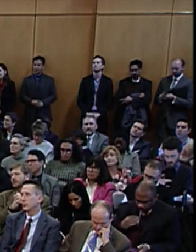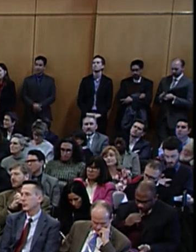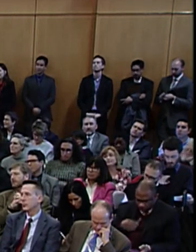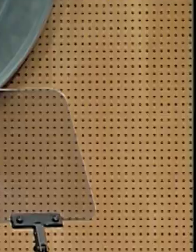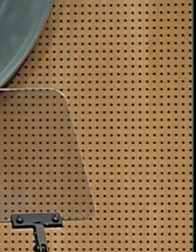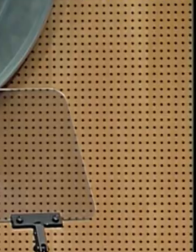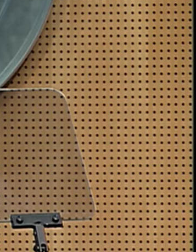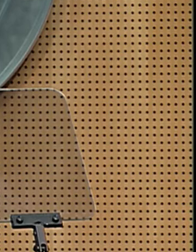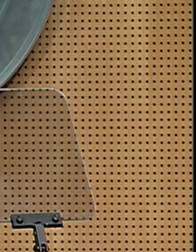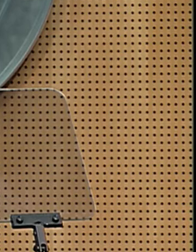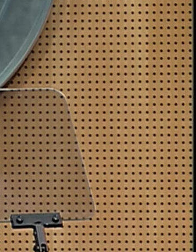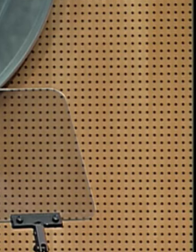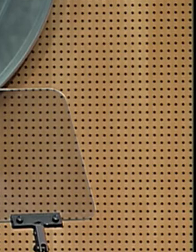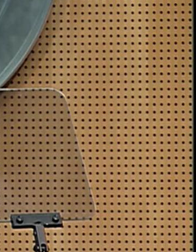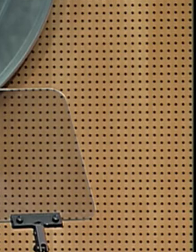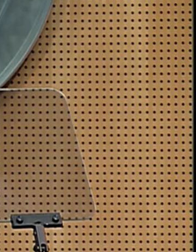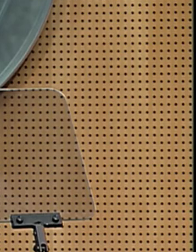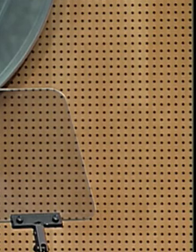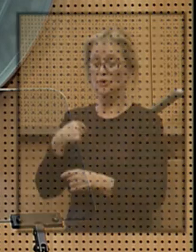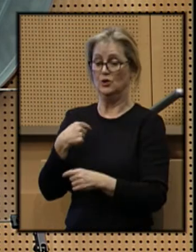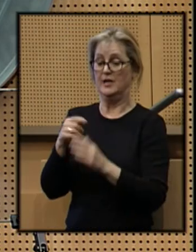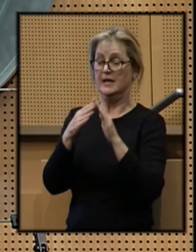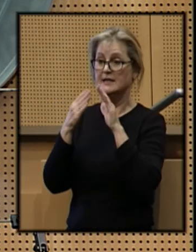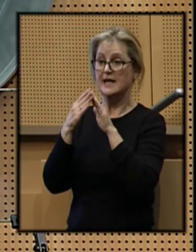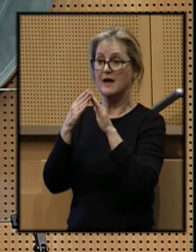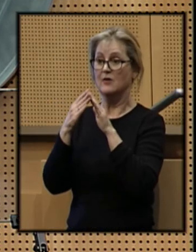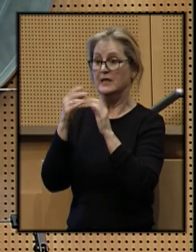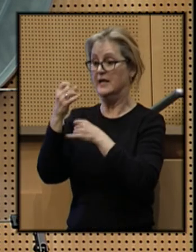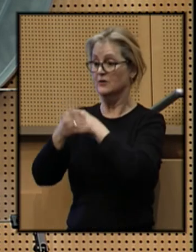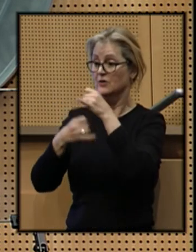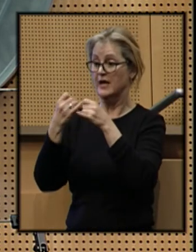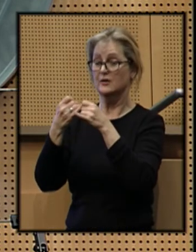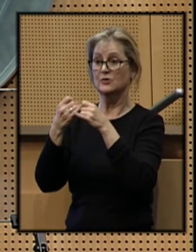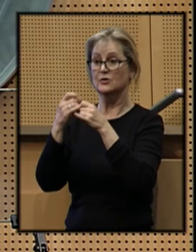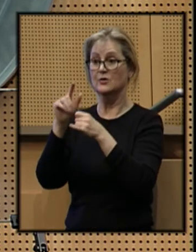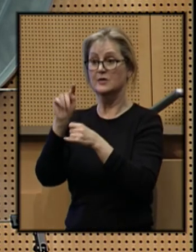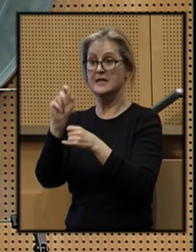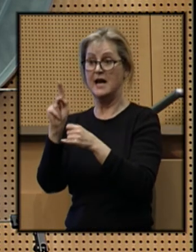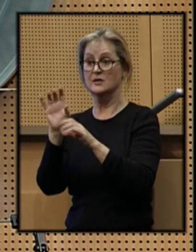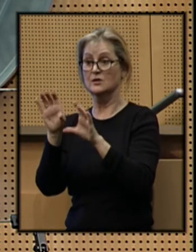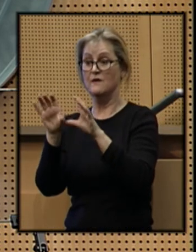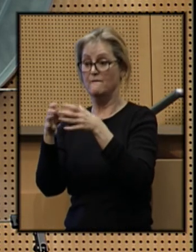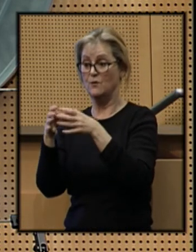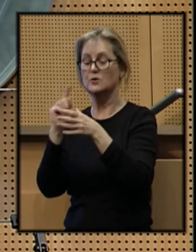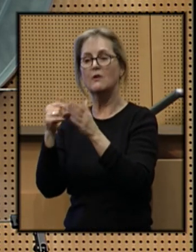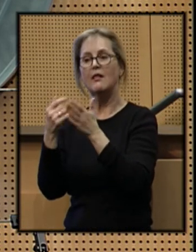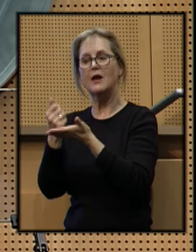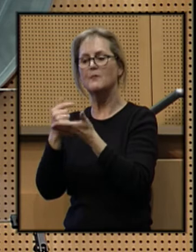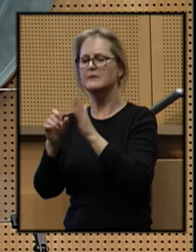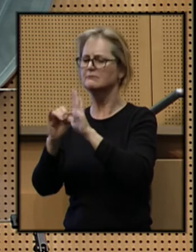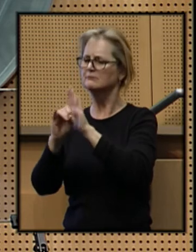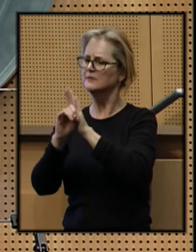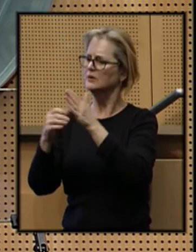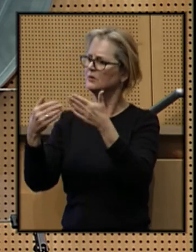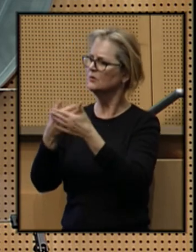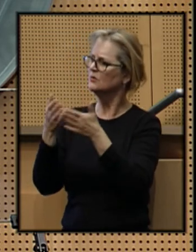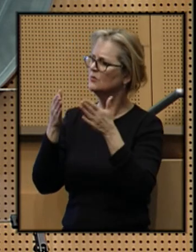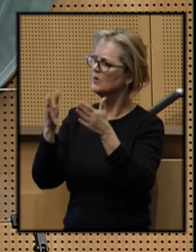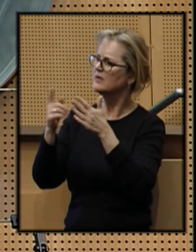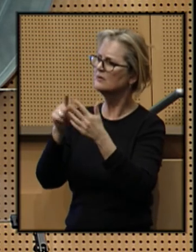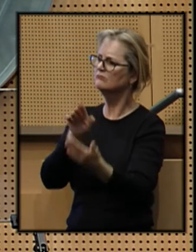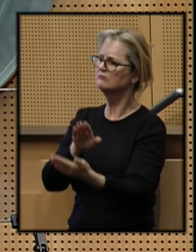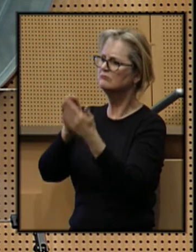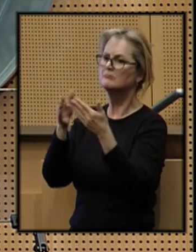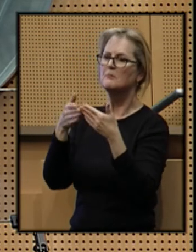Our recently convened Chinatown International District Public Safety Task Force will help us to identify new and innovative ways for us to